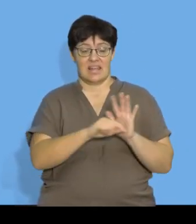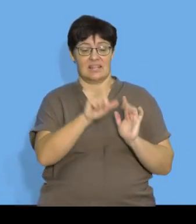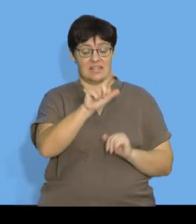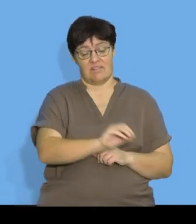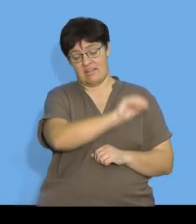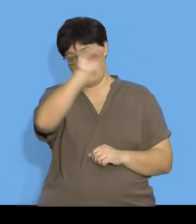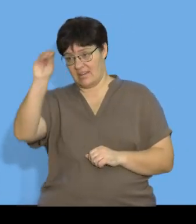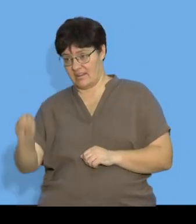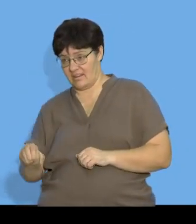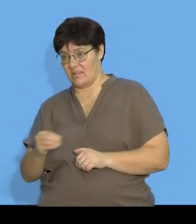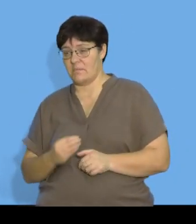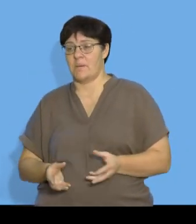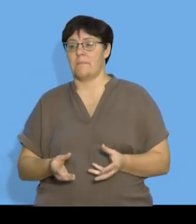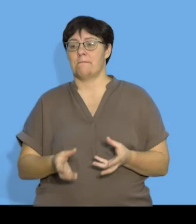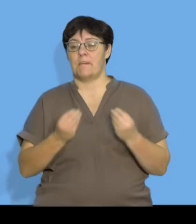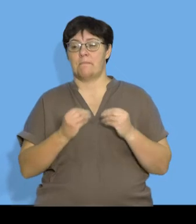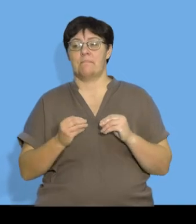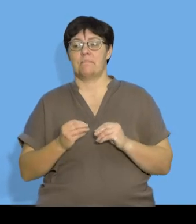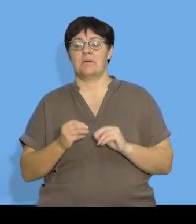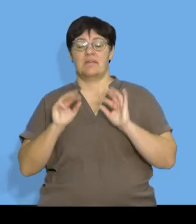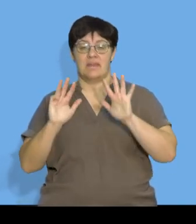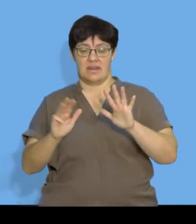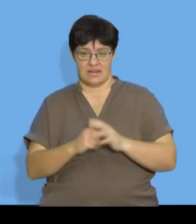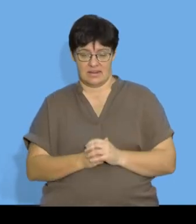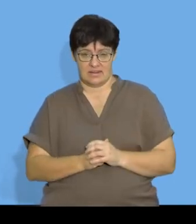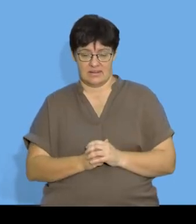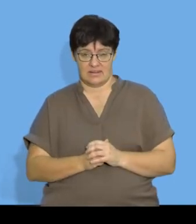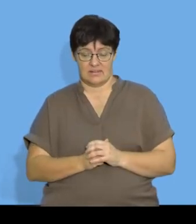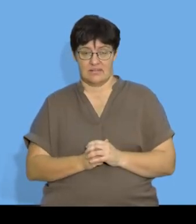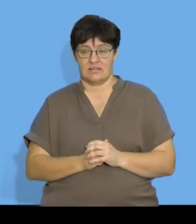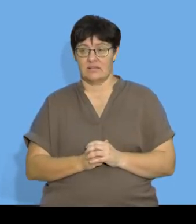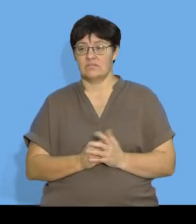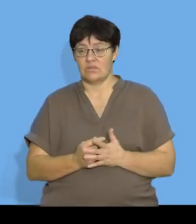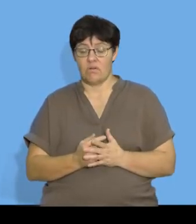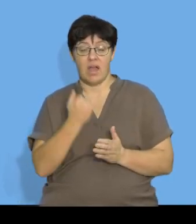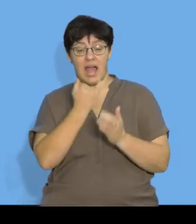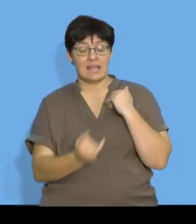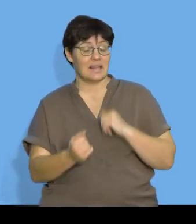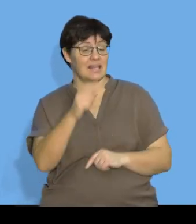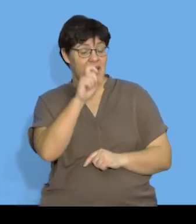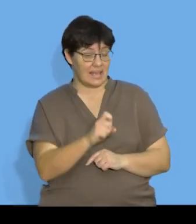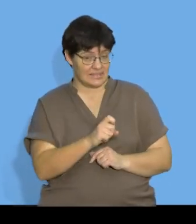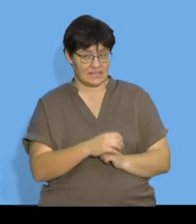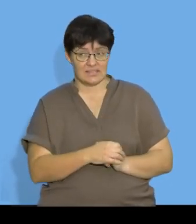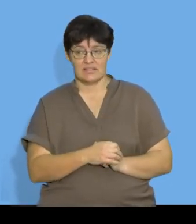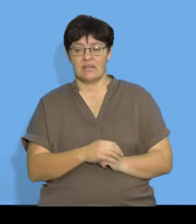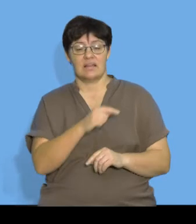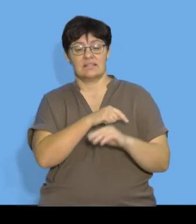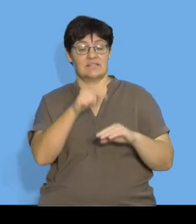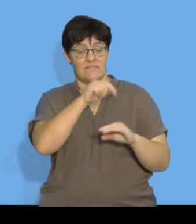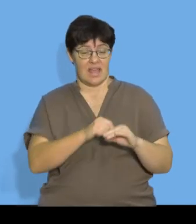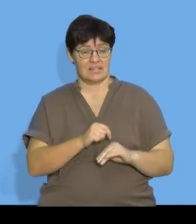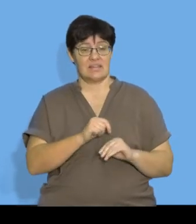side I'm going to have positive 9 in order to isolate for x I'm going to divide both sides by negative